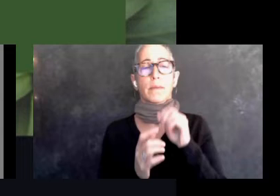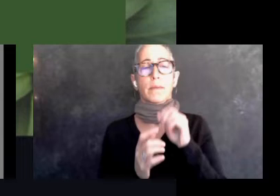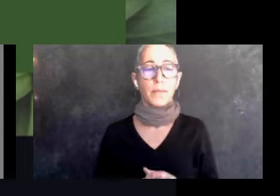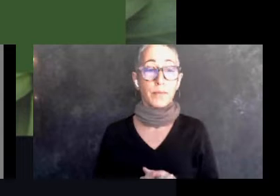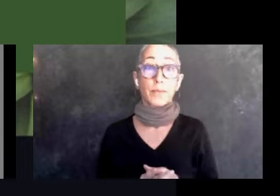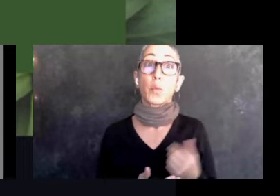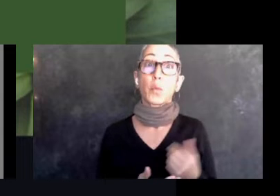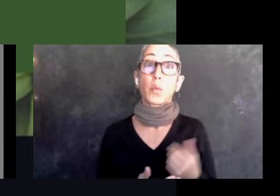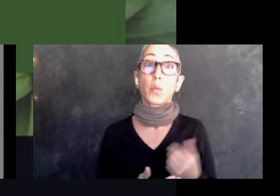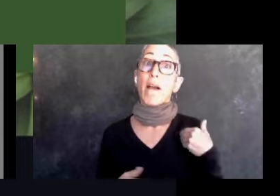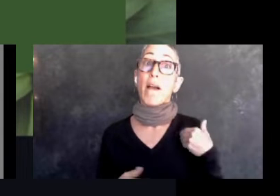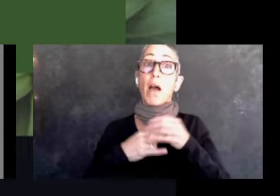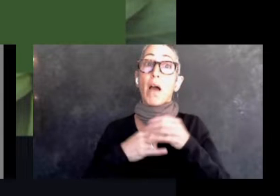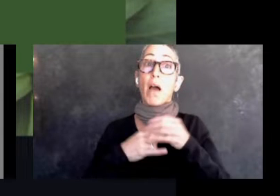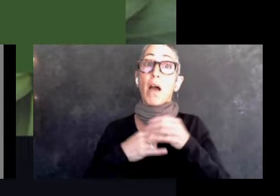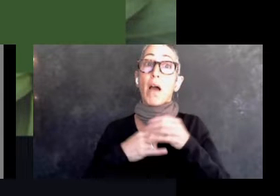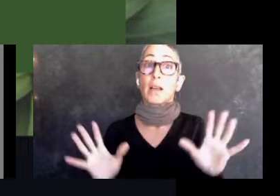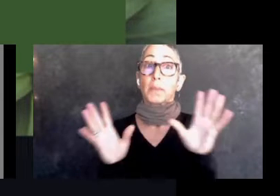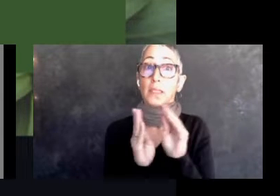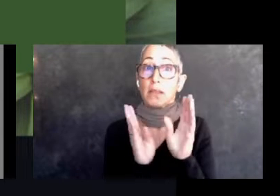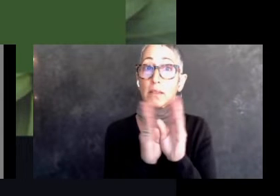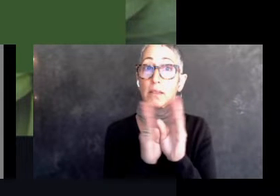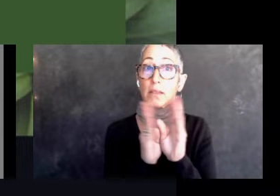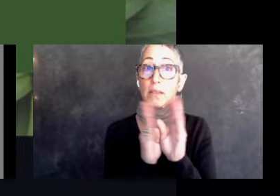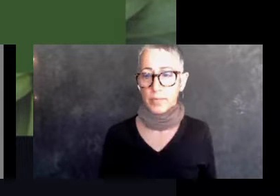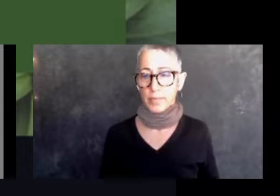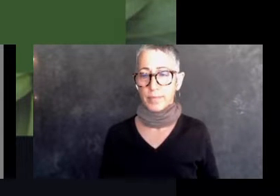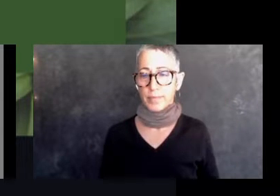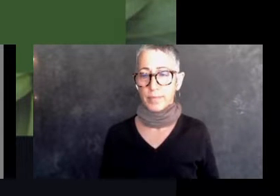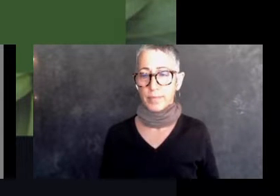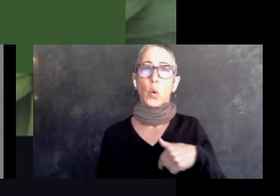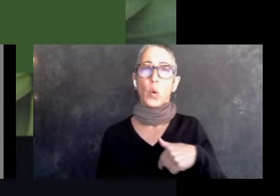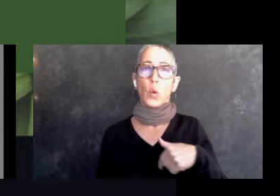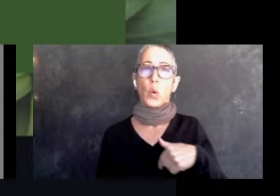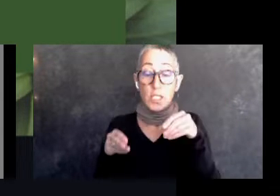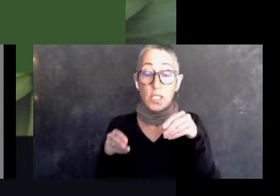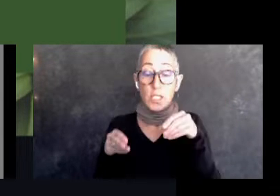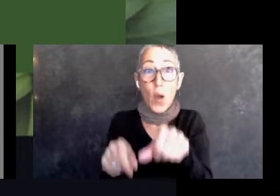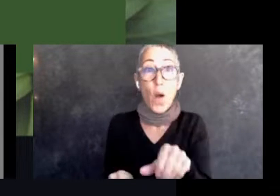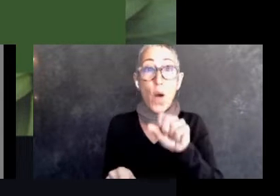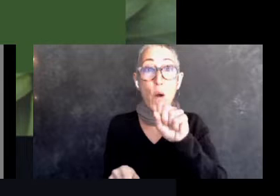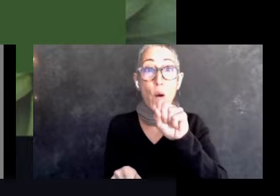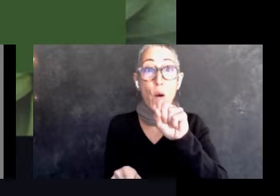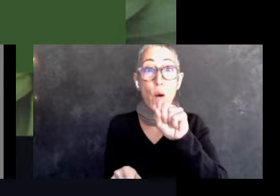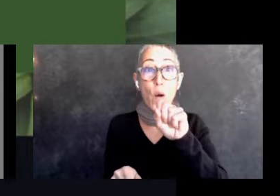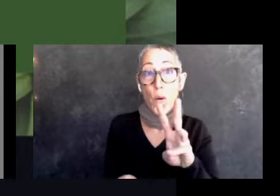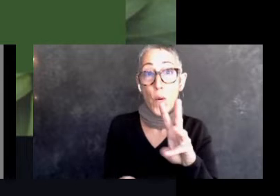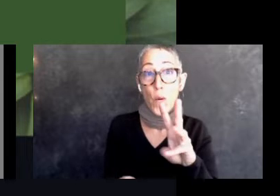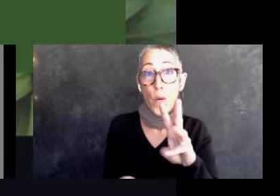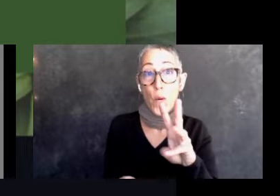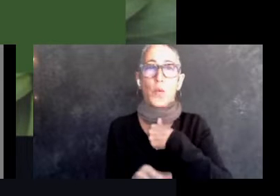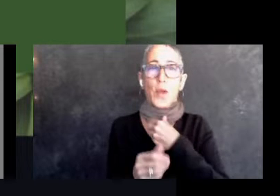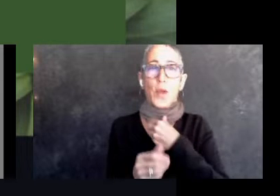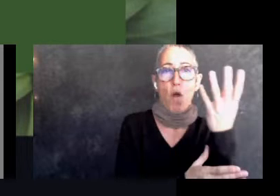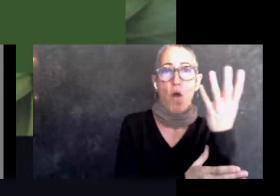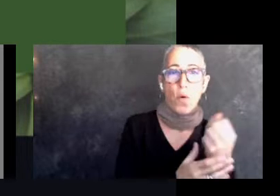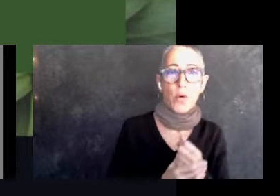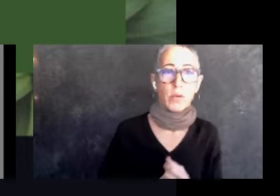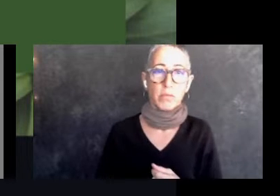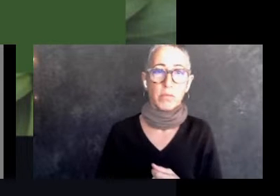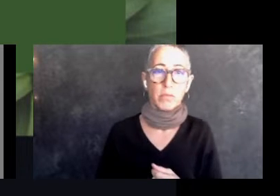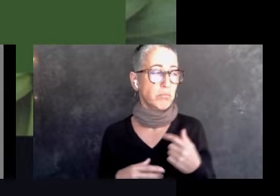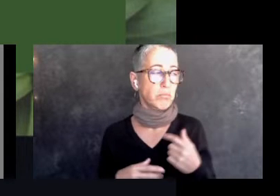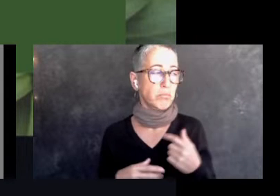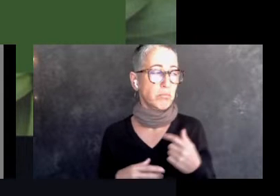summits. Uh, we launched the we, so we grow some in 2020, and we have not looked back since. Um, it is